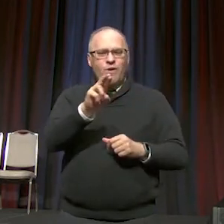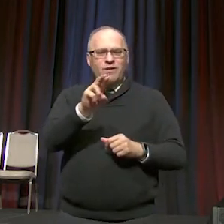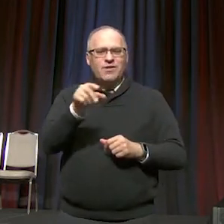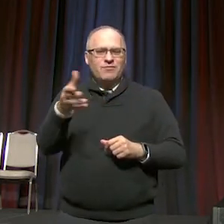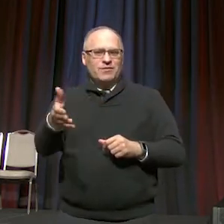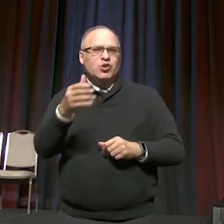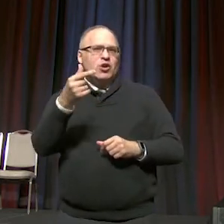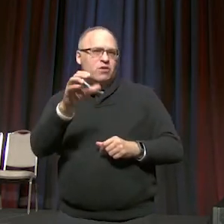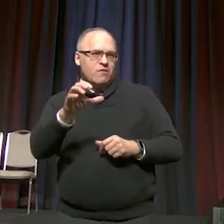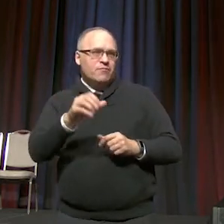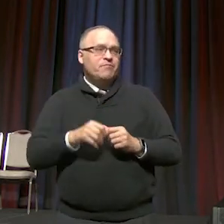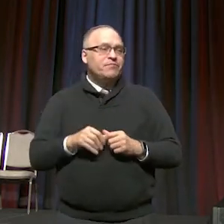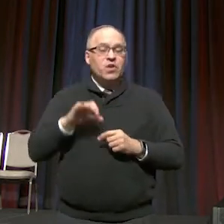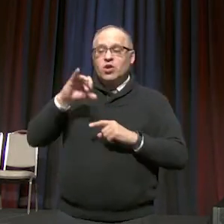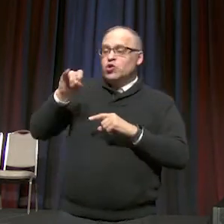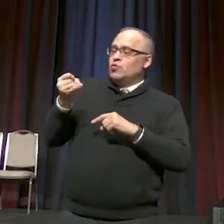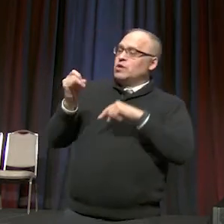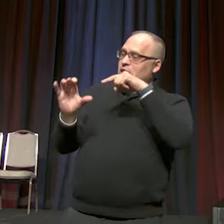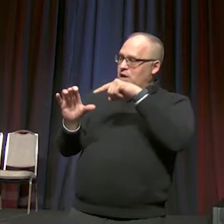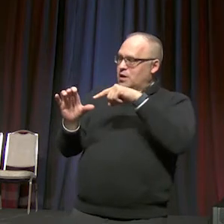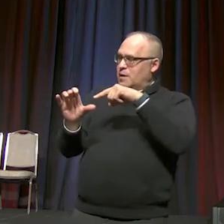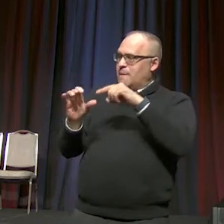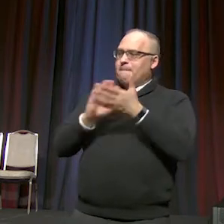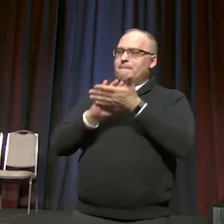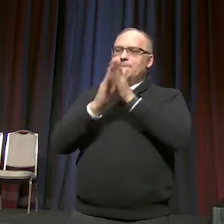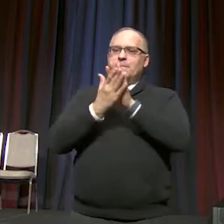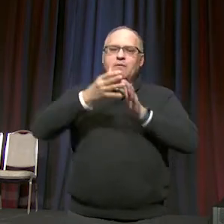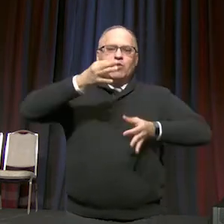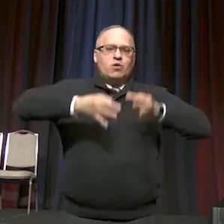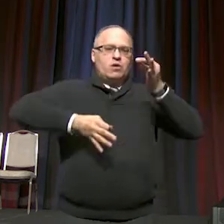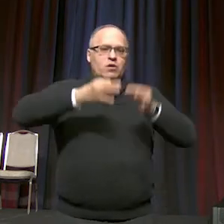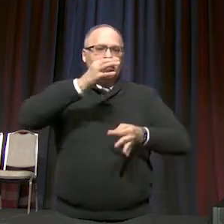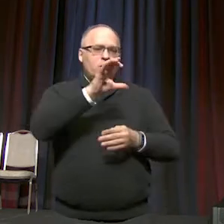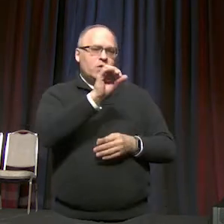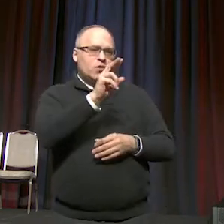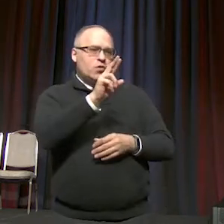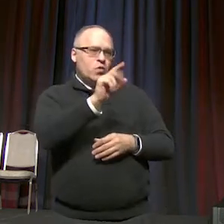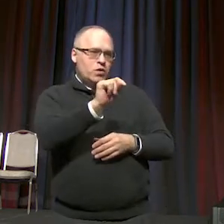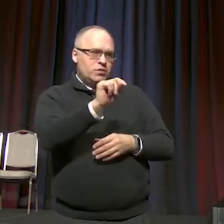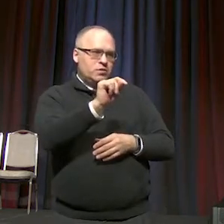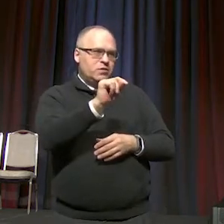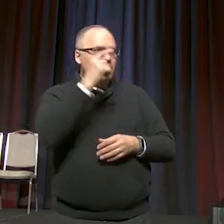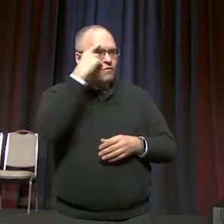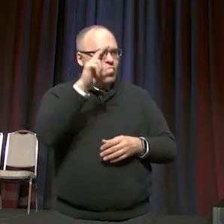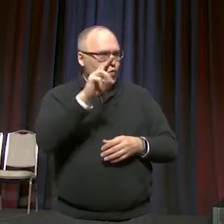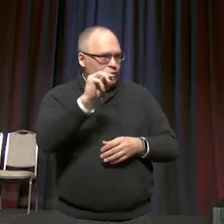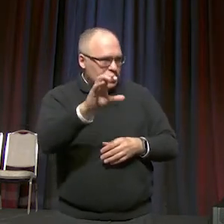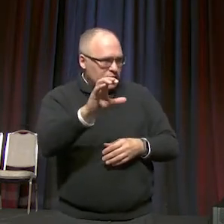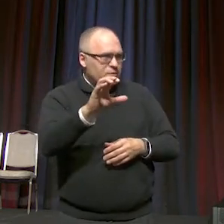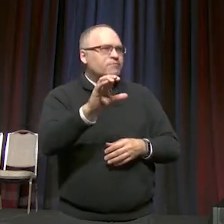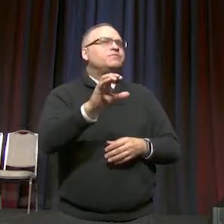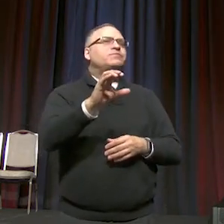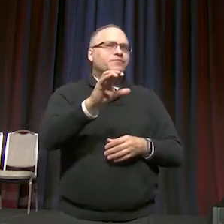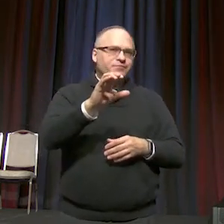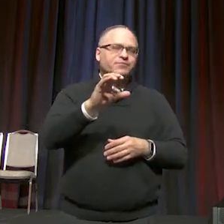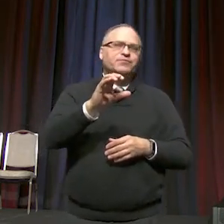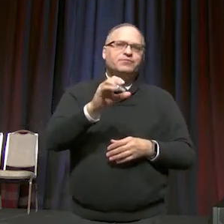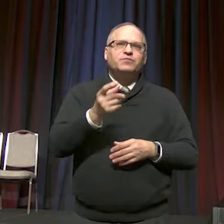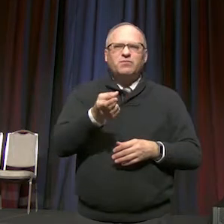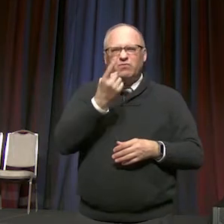Council became a part of the Methodist Church, one of the constitutional bodies